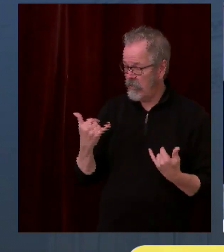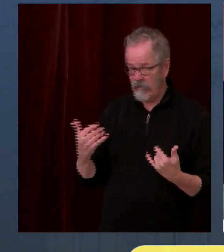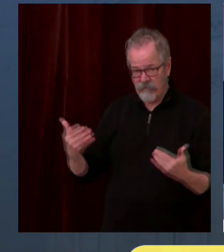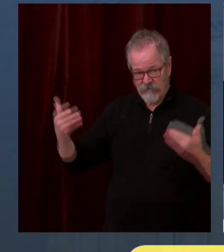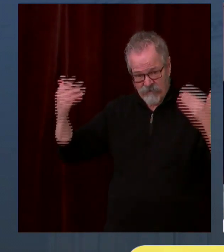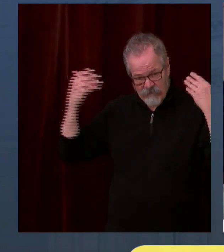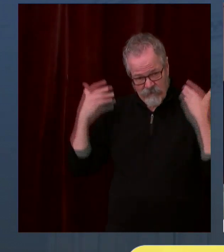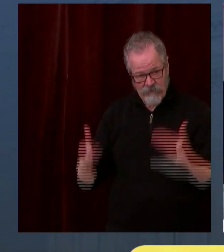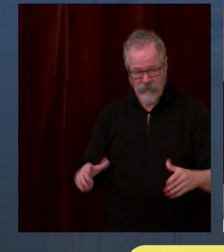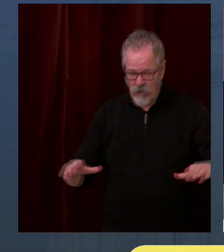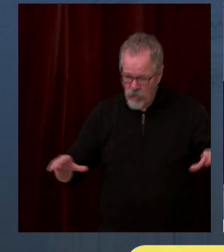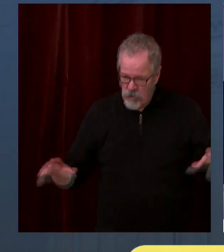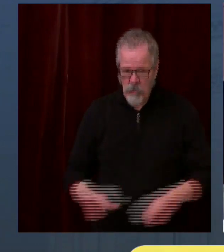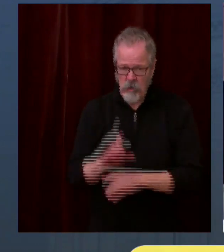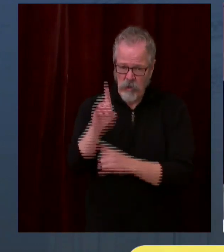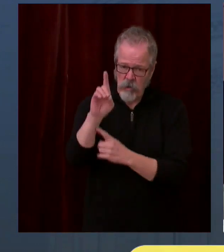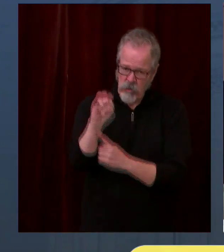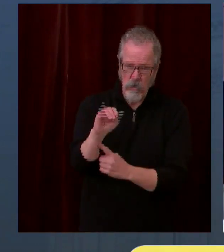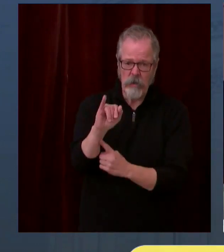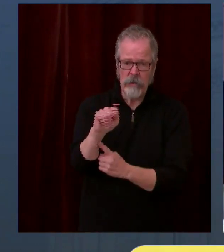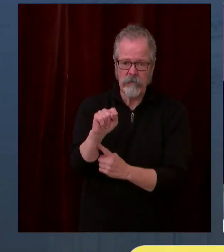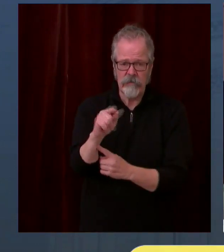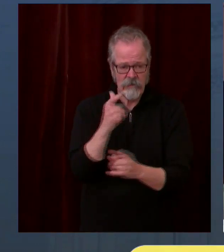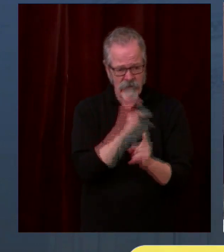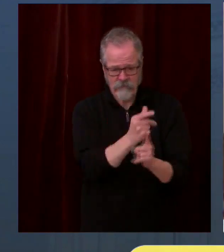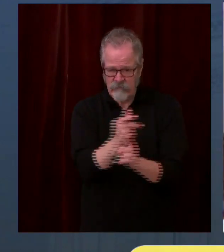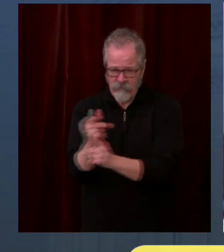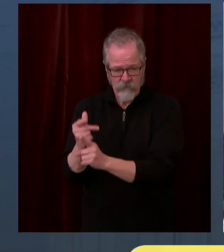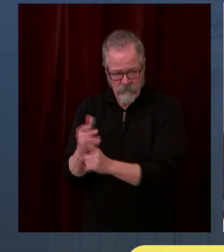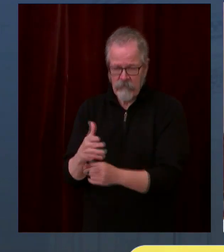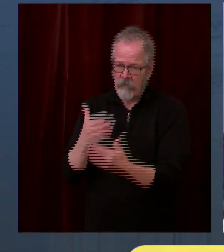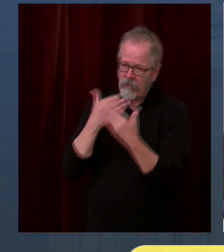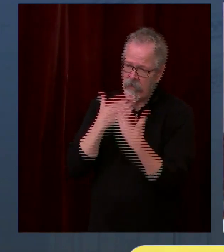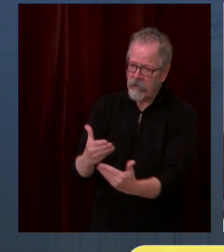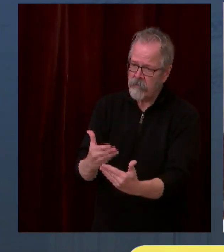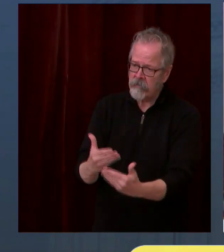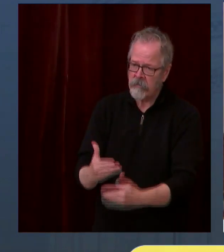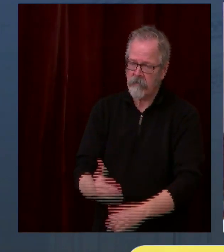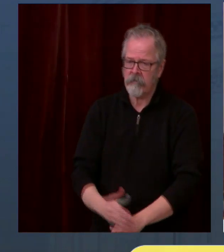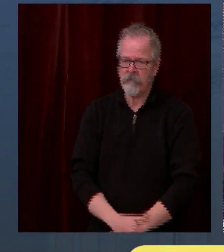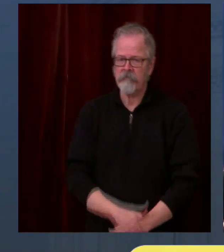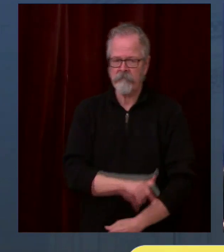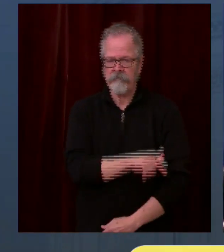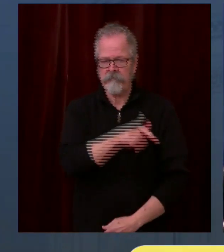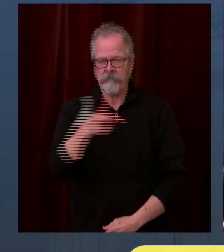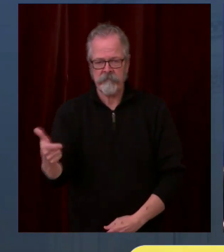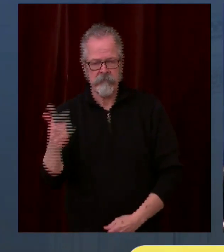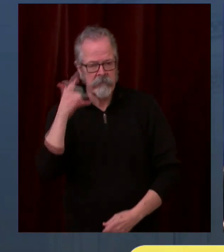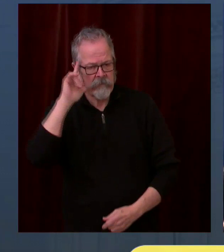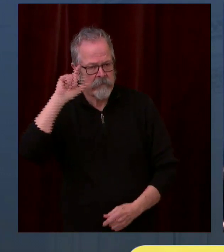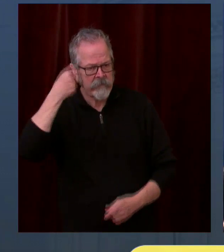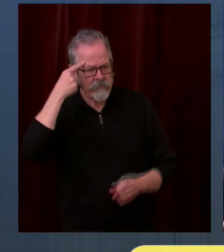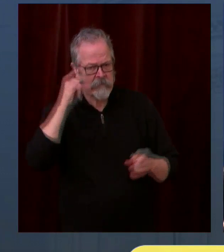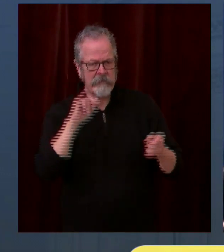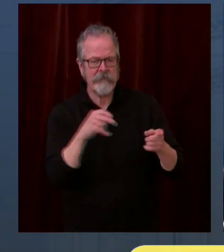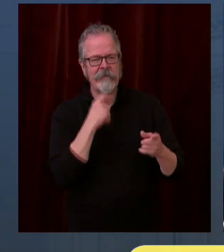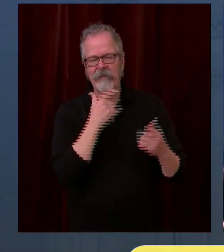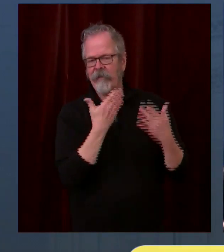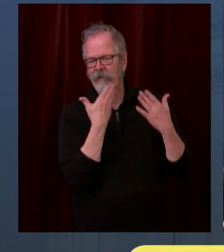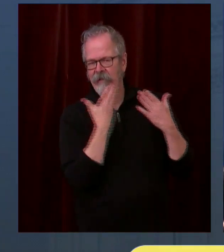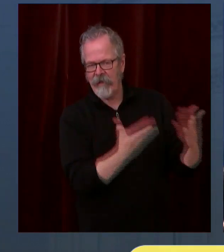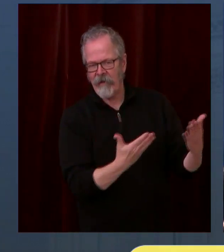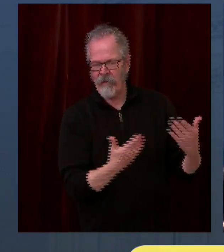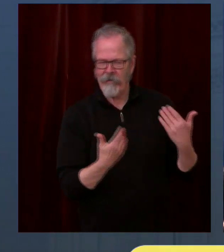vaccinated. Thank you, Governor. Susan, I'm confident you're going to help us do vaccinations as fast as we turned out Liberty ships in the forest itself.